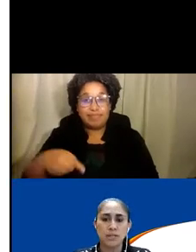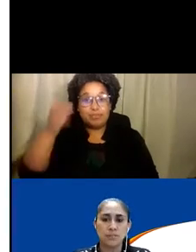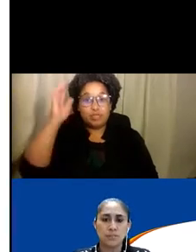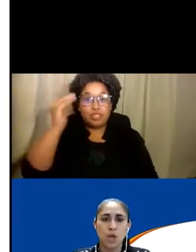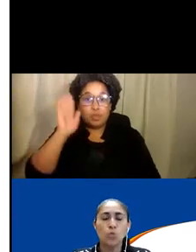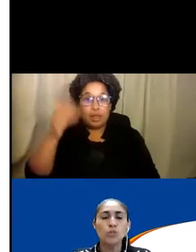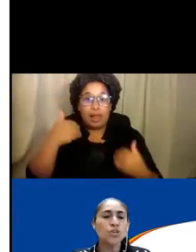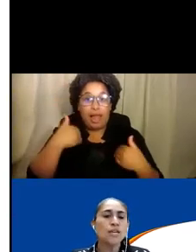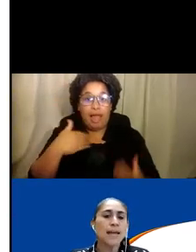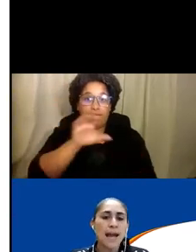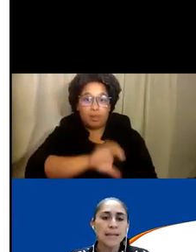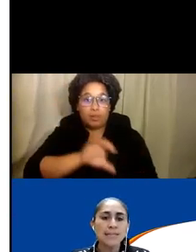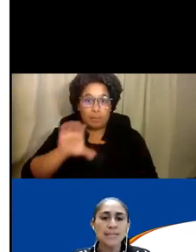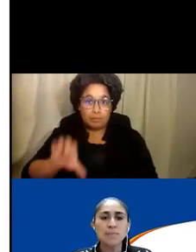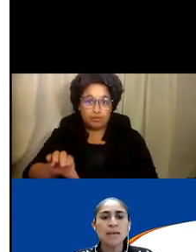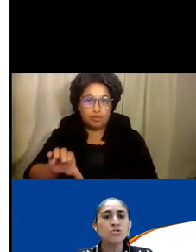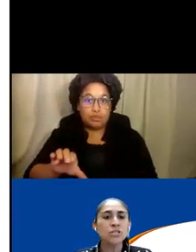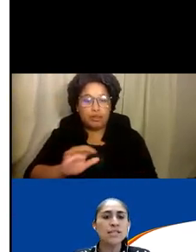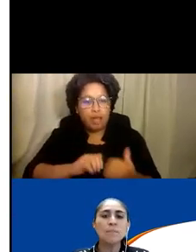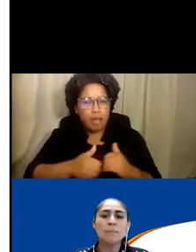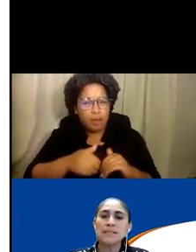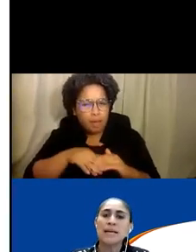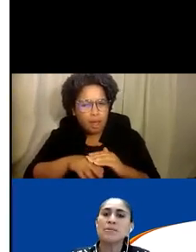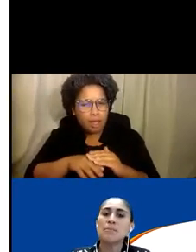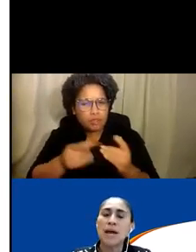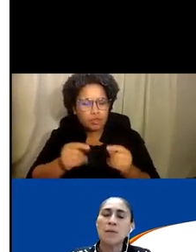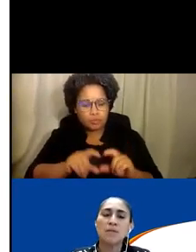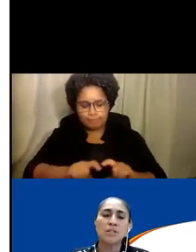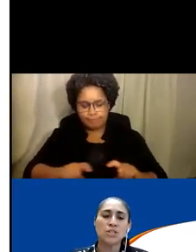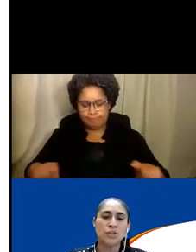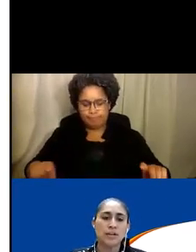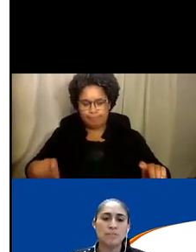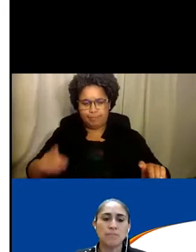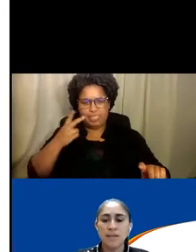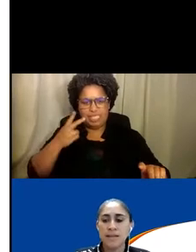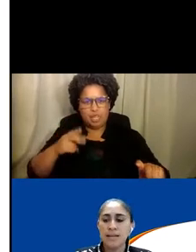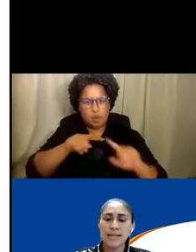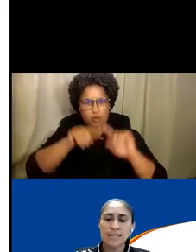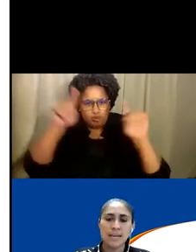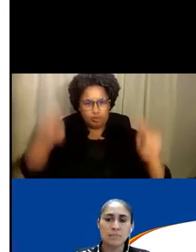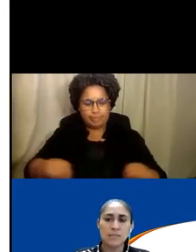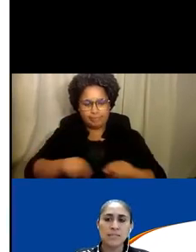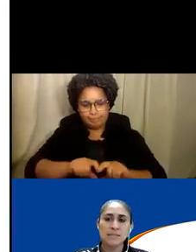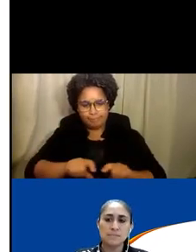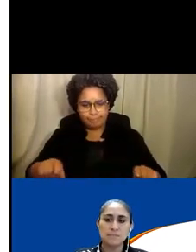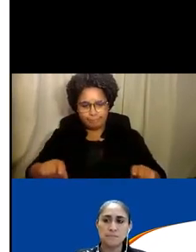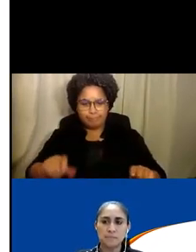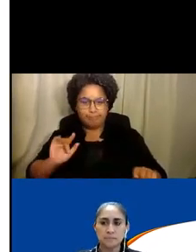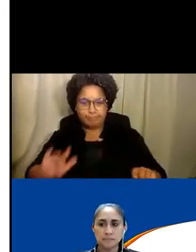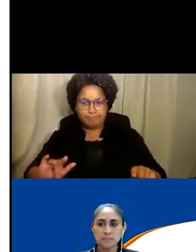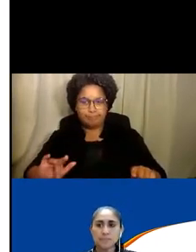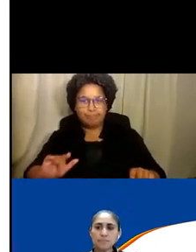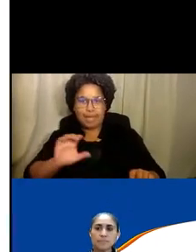captioning, which you can access by using the button at the bottom of the screen. Next slide, please.